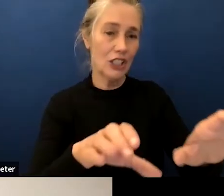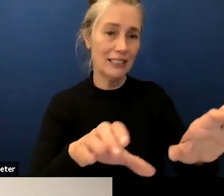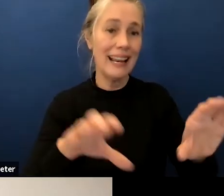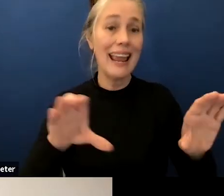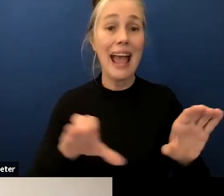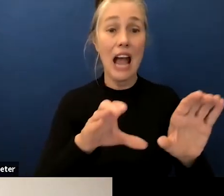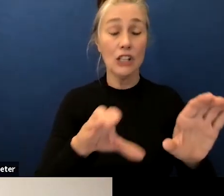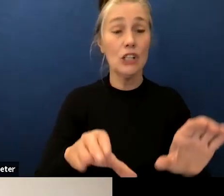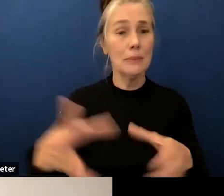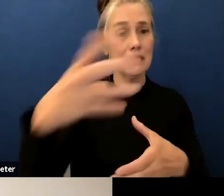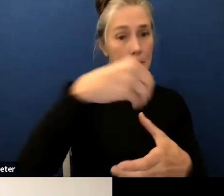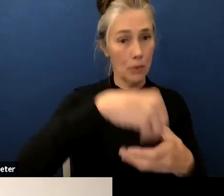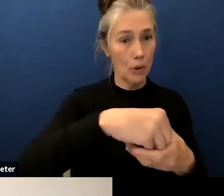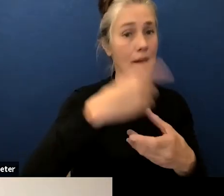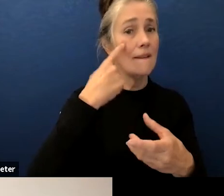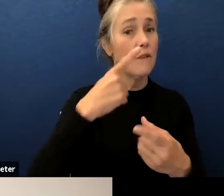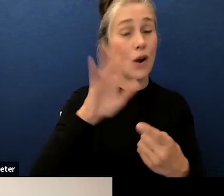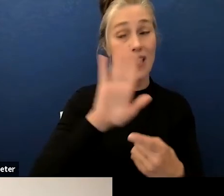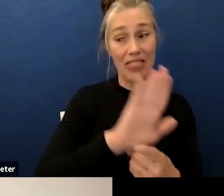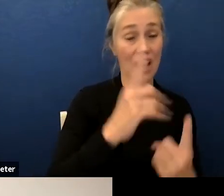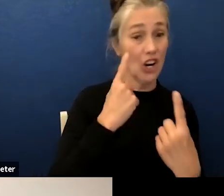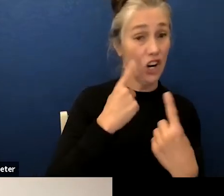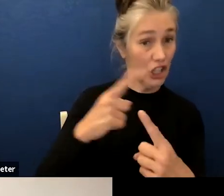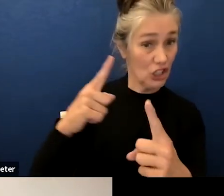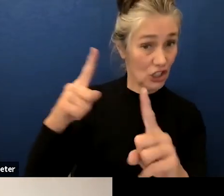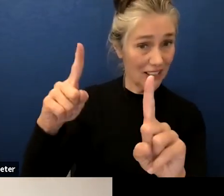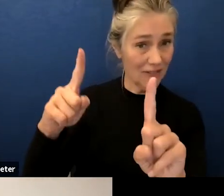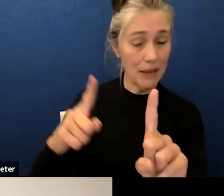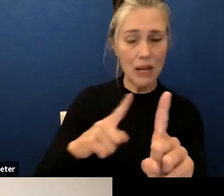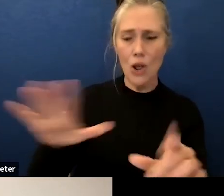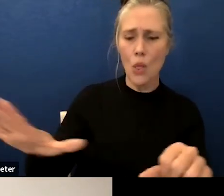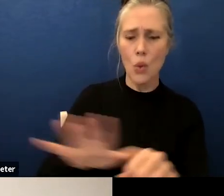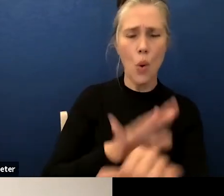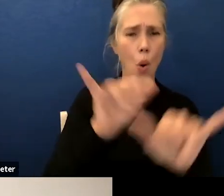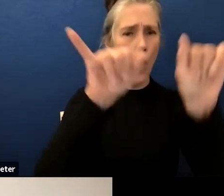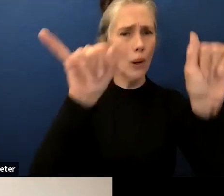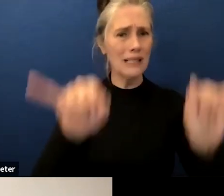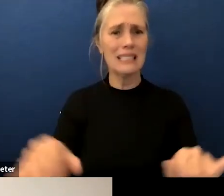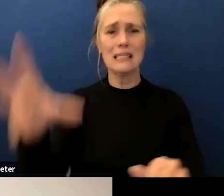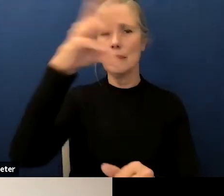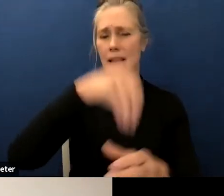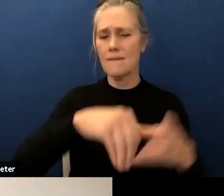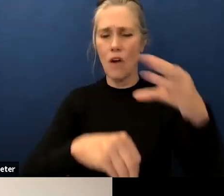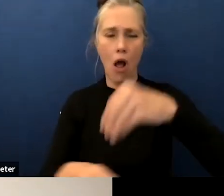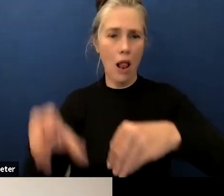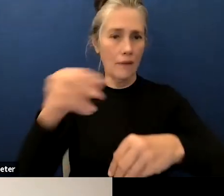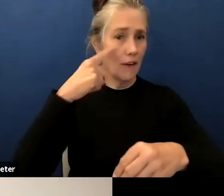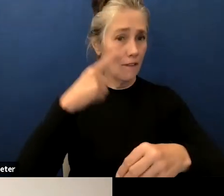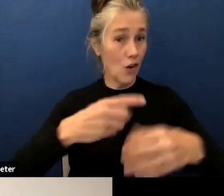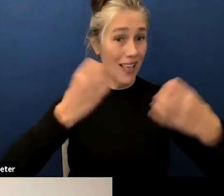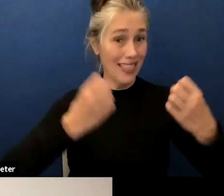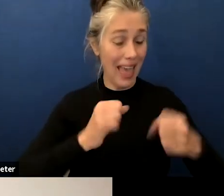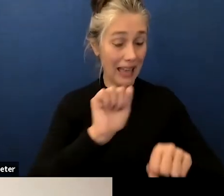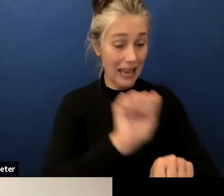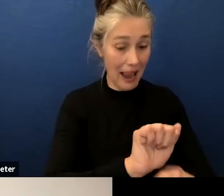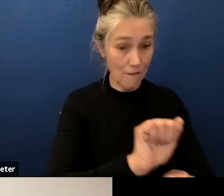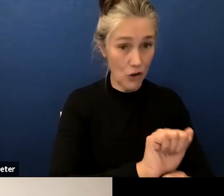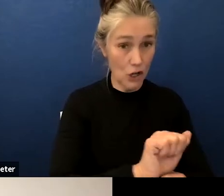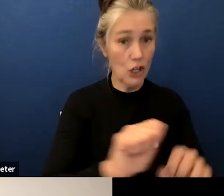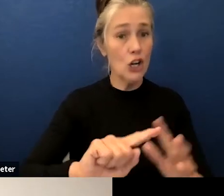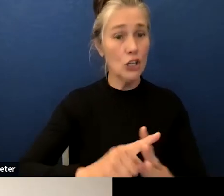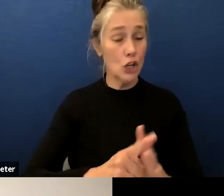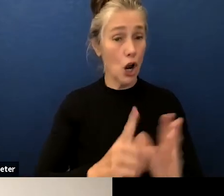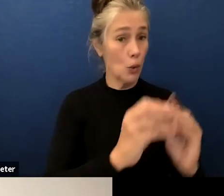inclusive of achievement through a whole system engagement effort which starts with our students and